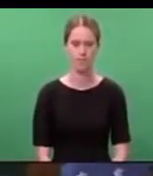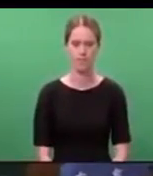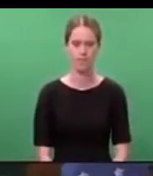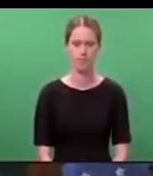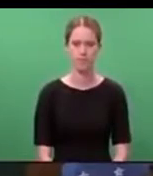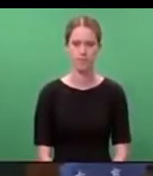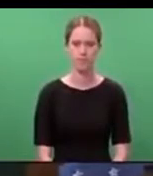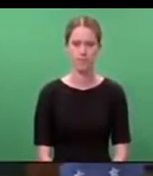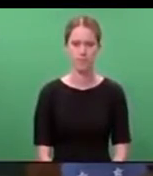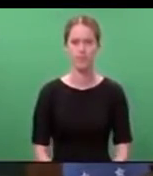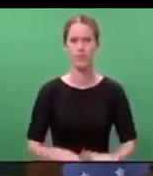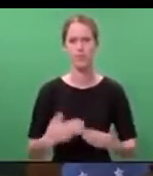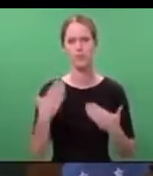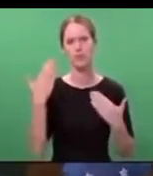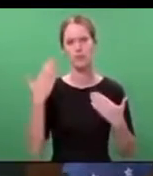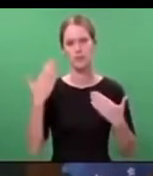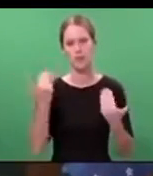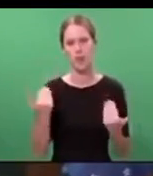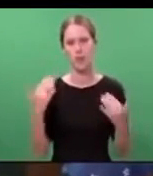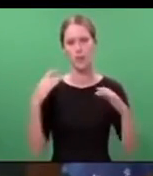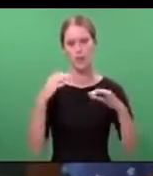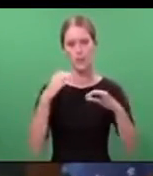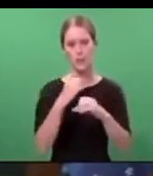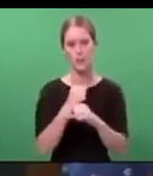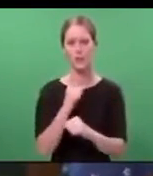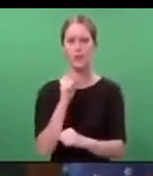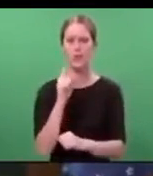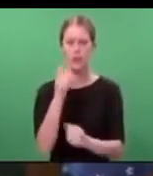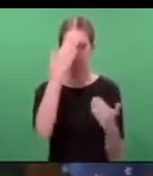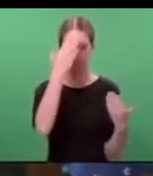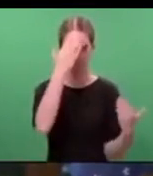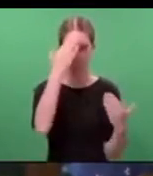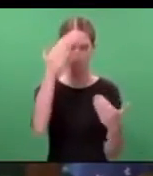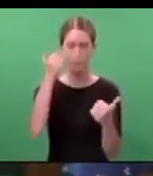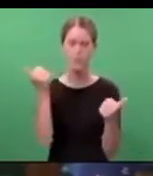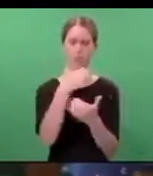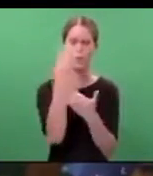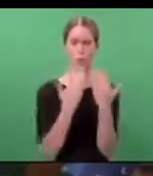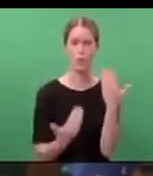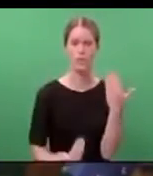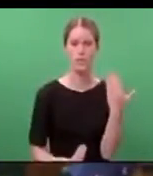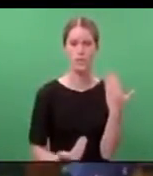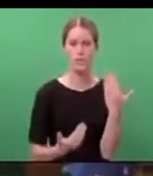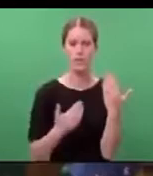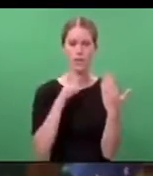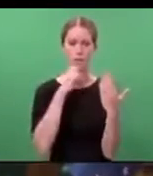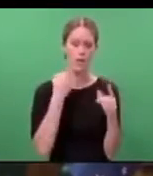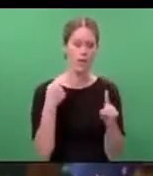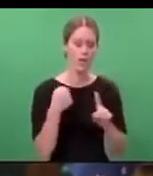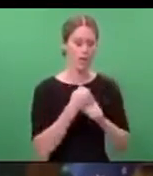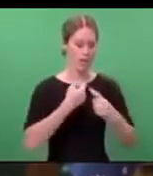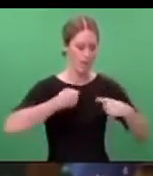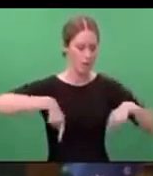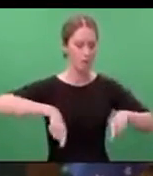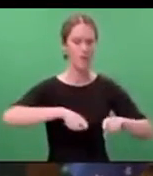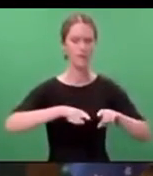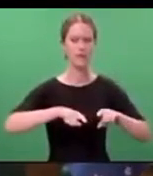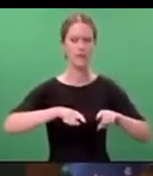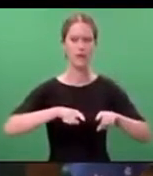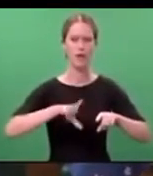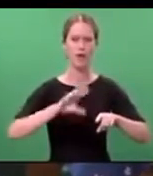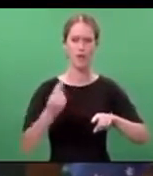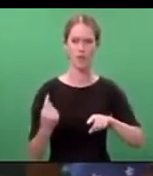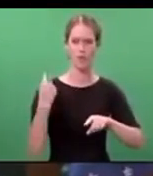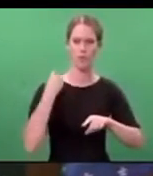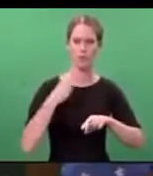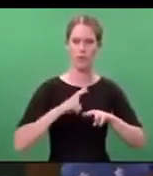As I conclude, I acknowledge that there are many stories that will have struck all of us since the 15th